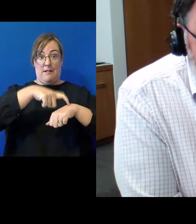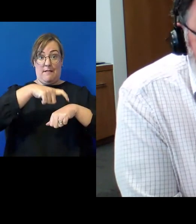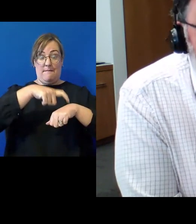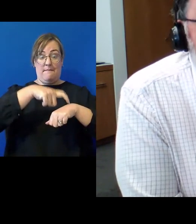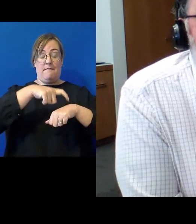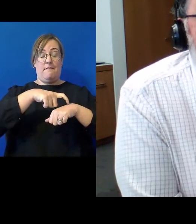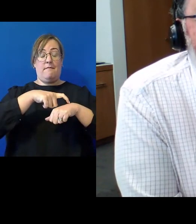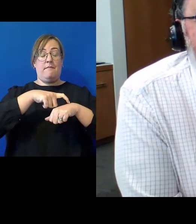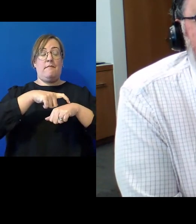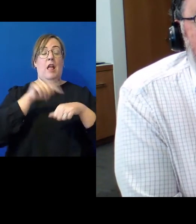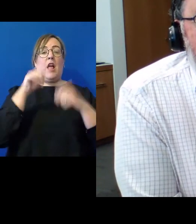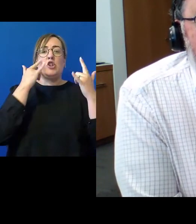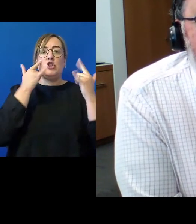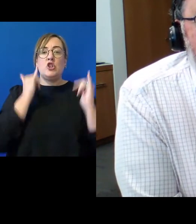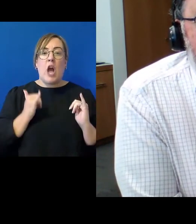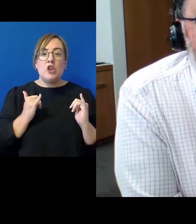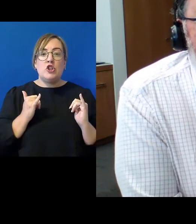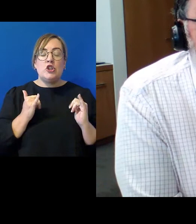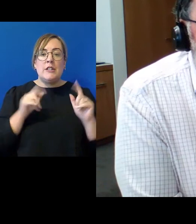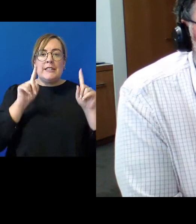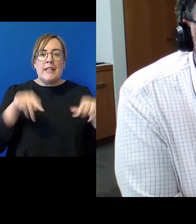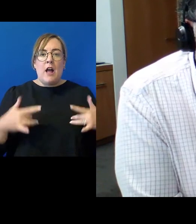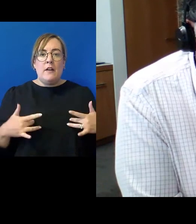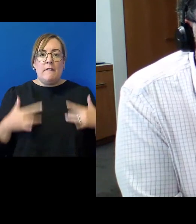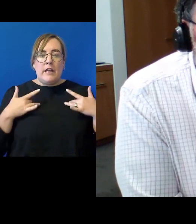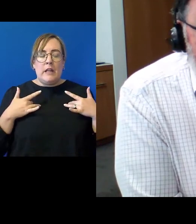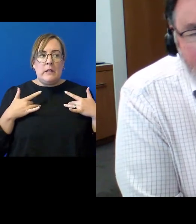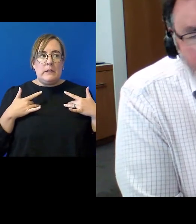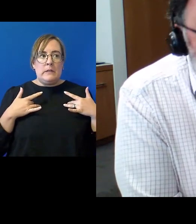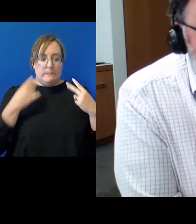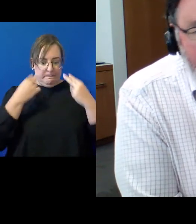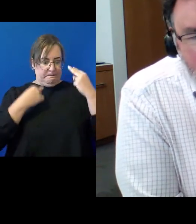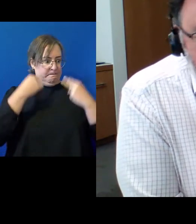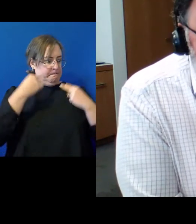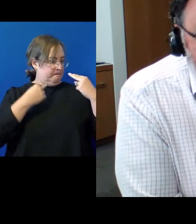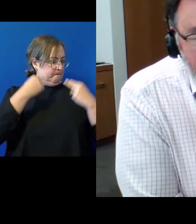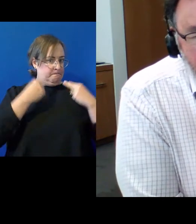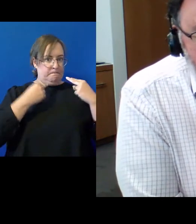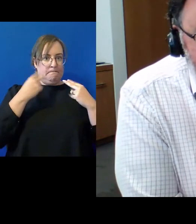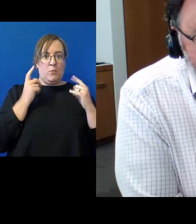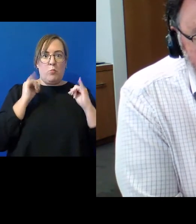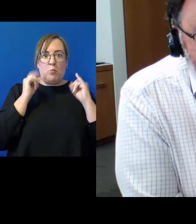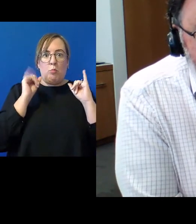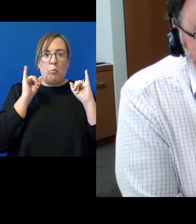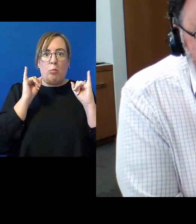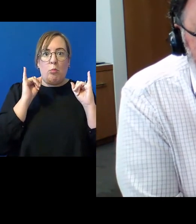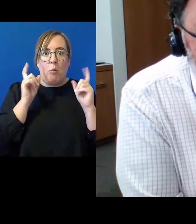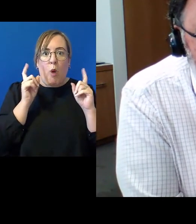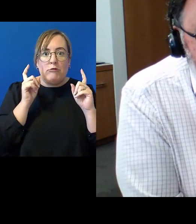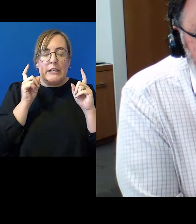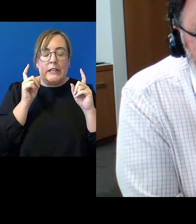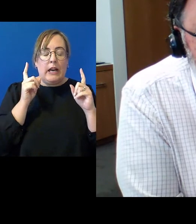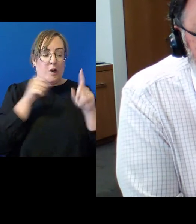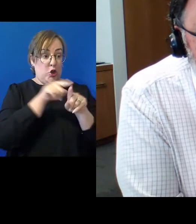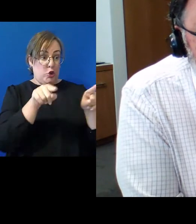the judges started to feel a little self-conscious about all this Māori being spoken before the business of the court starts